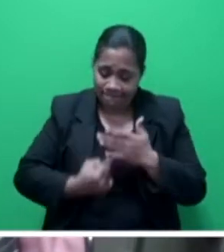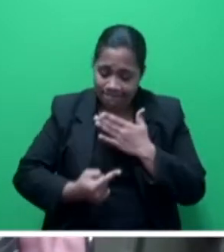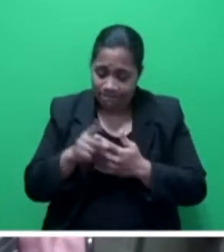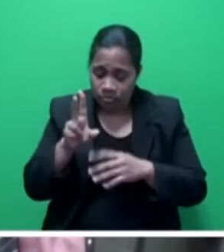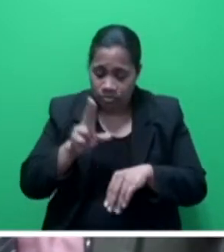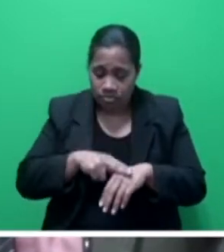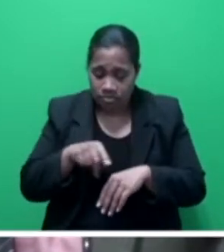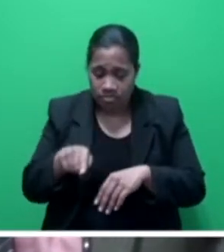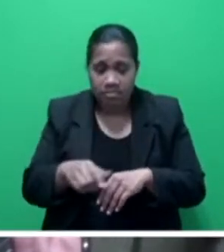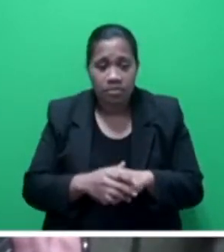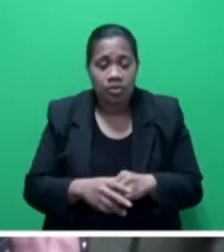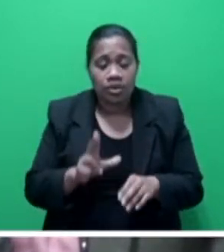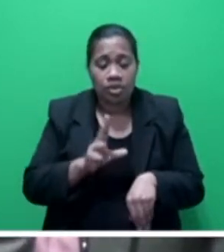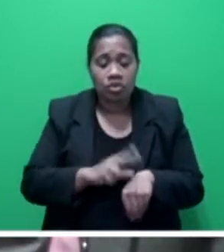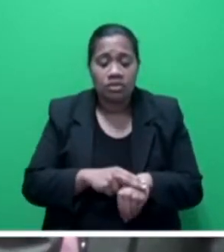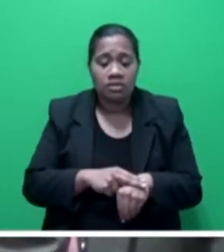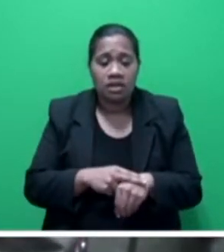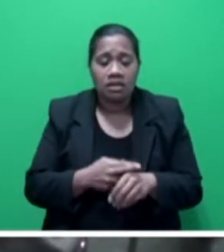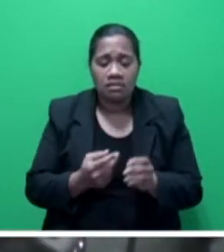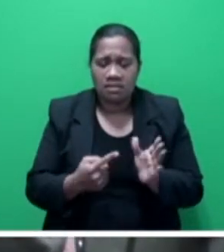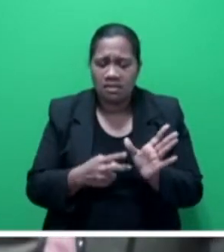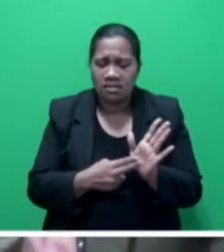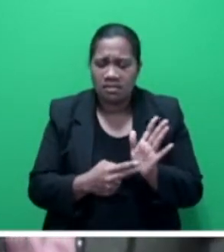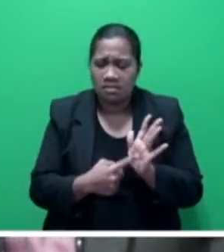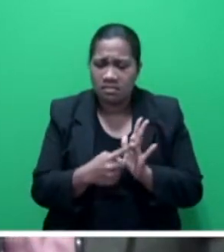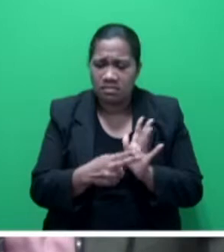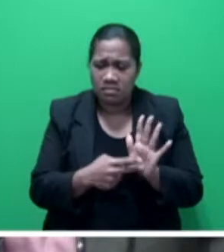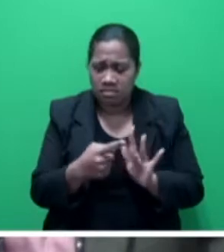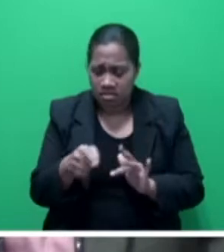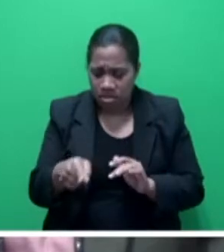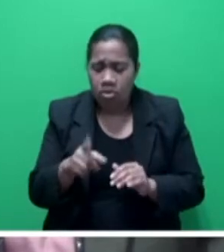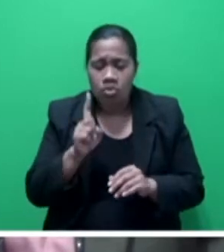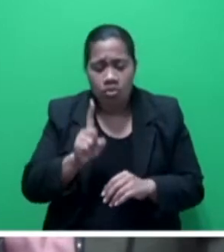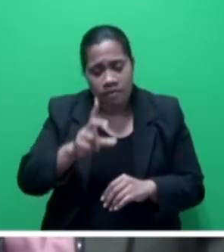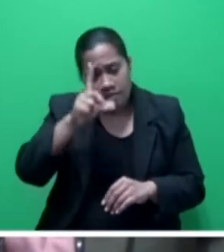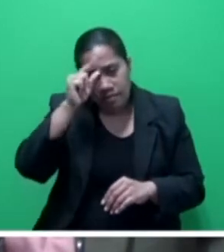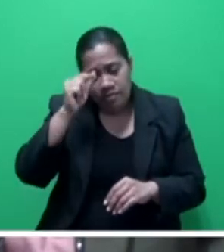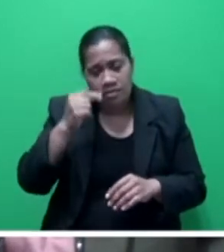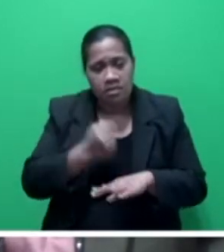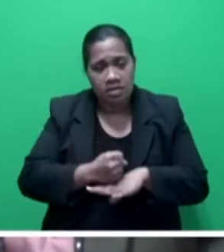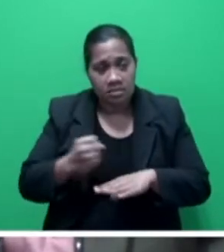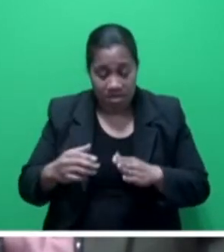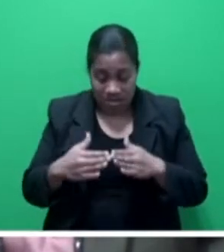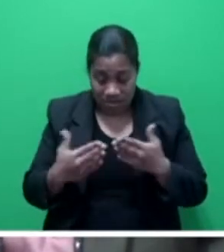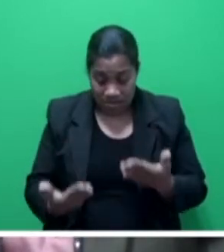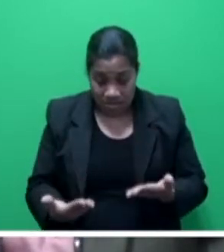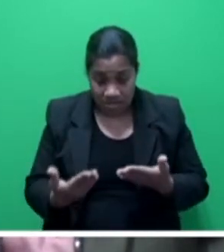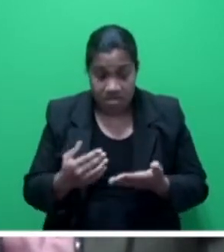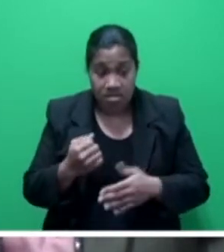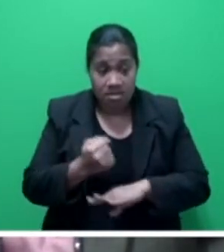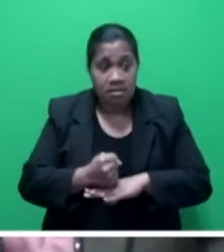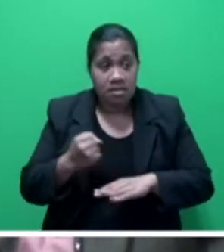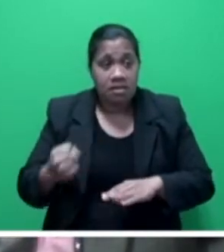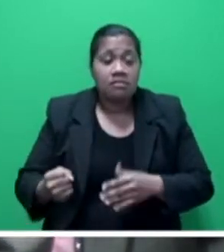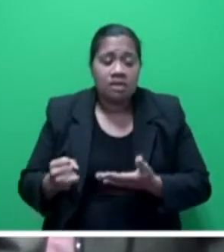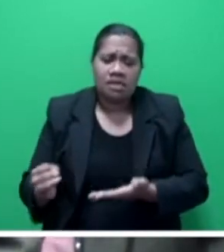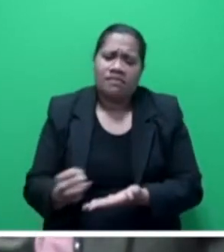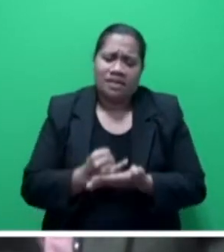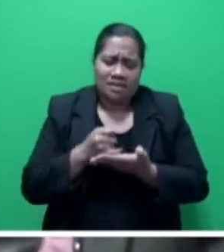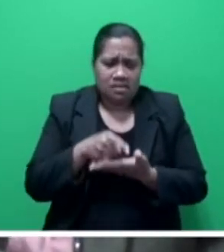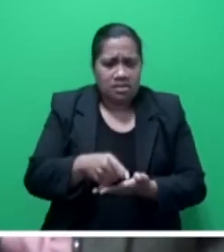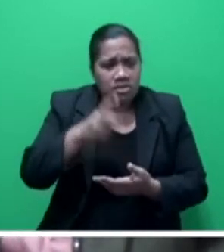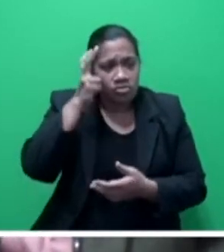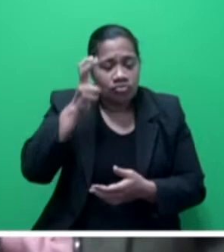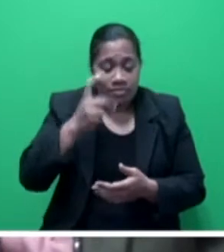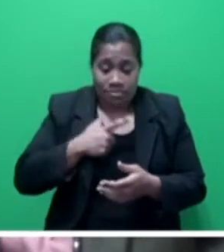Dr. Rato Antonio was involved. He was one of those in the Fijian government. And this current government invested in his initial training because it is